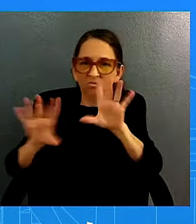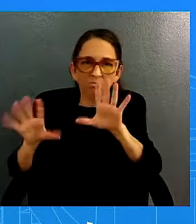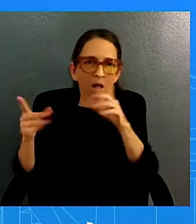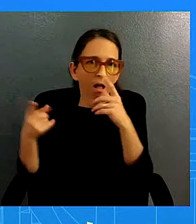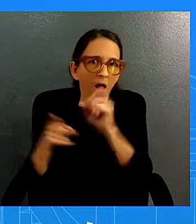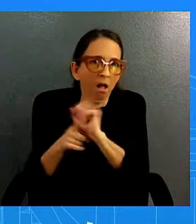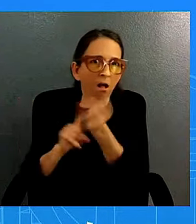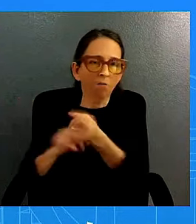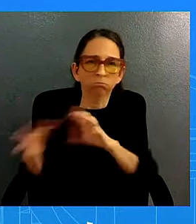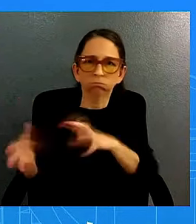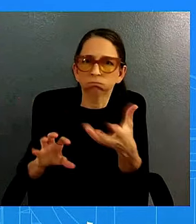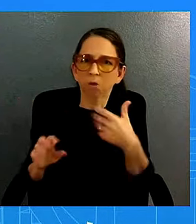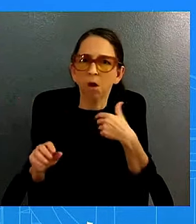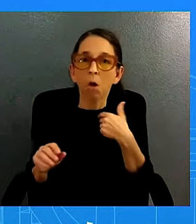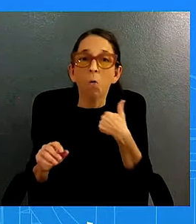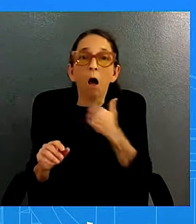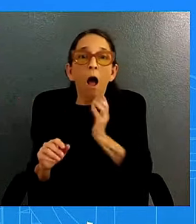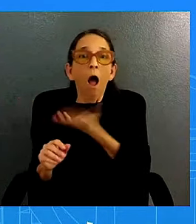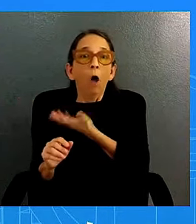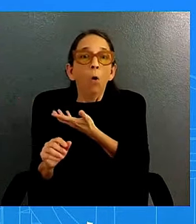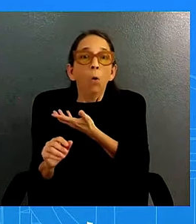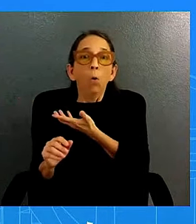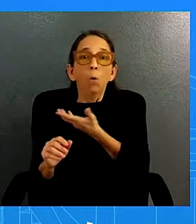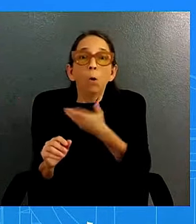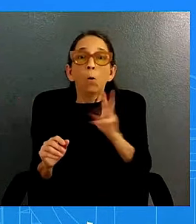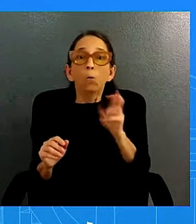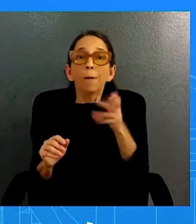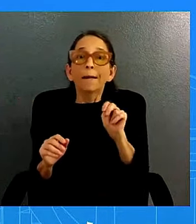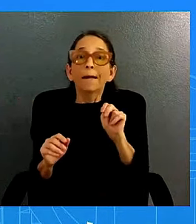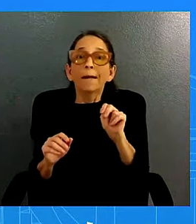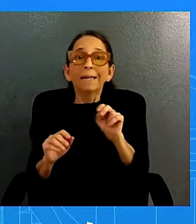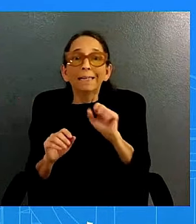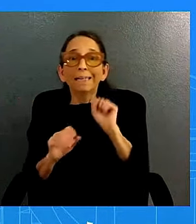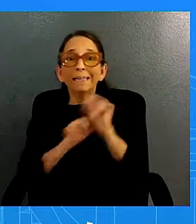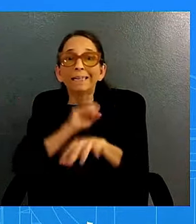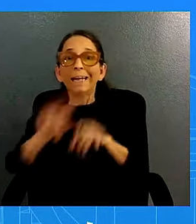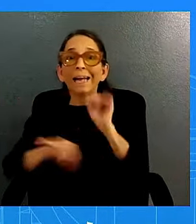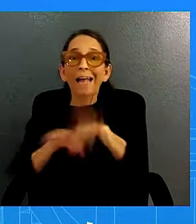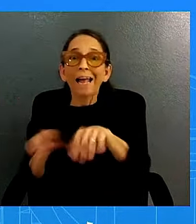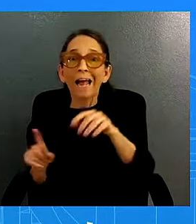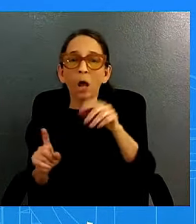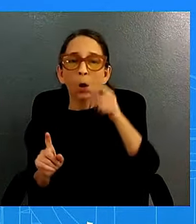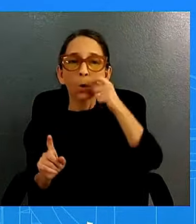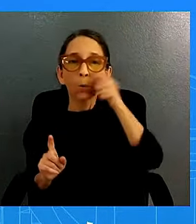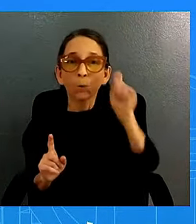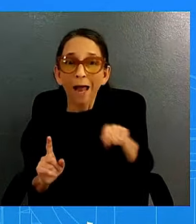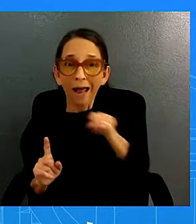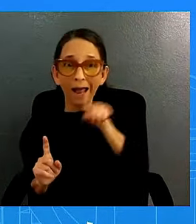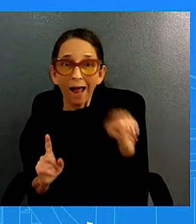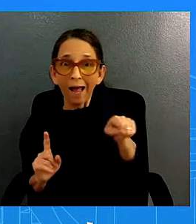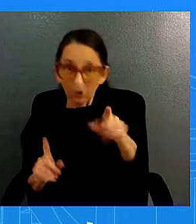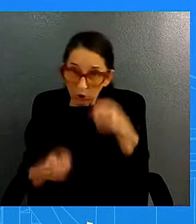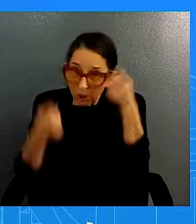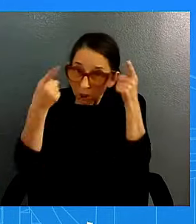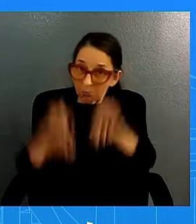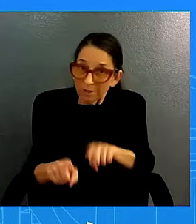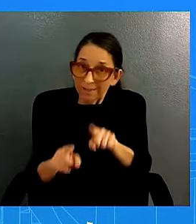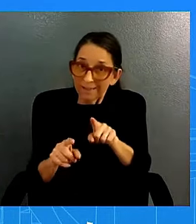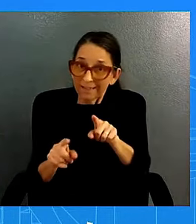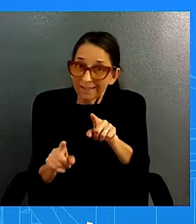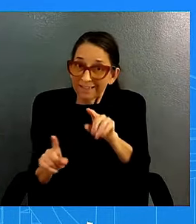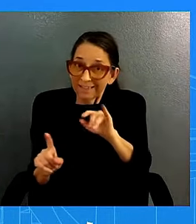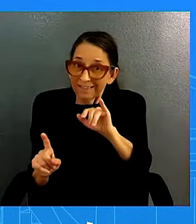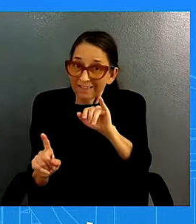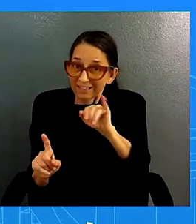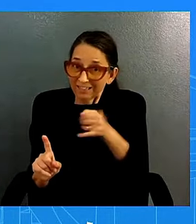well so do you agree with his assessment does the biden administration believes that the u.s can